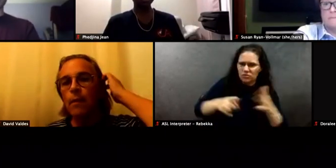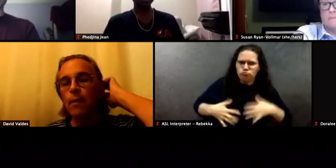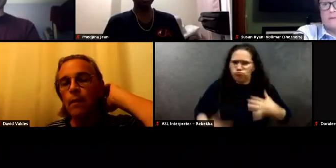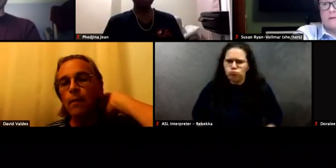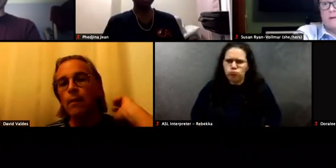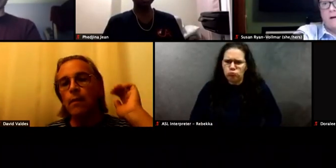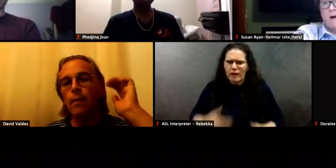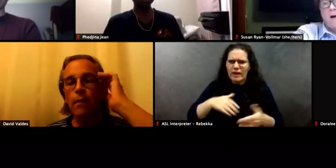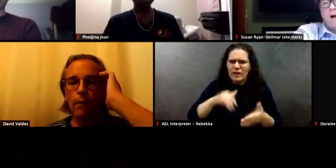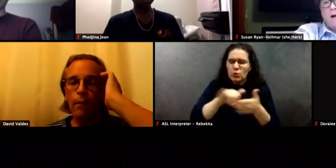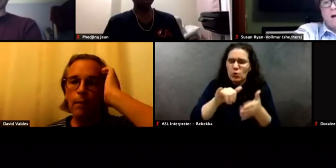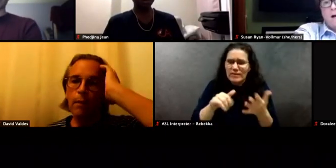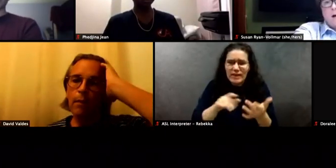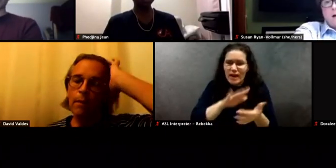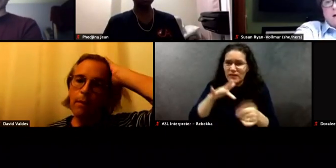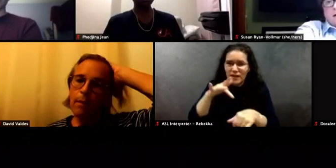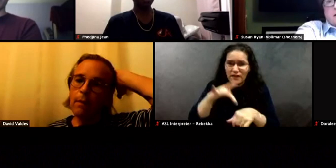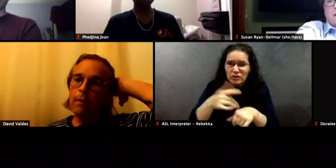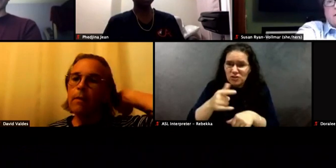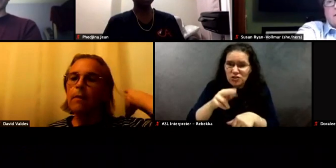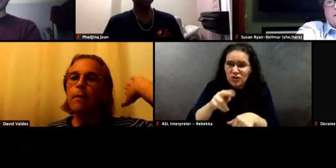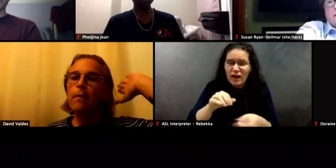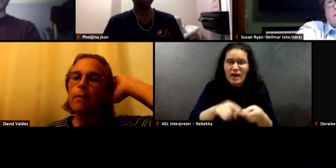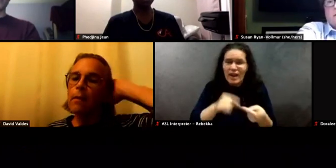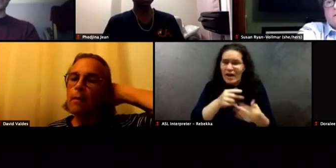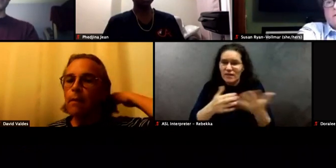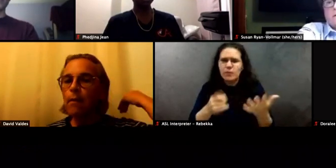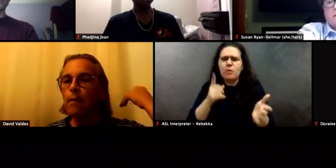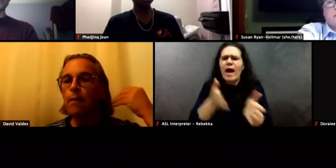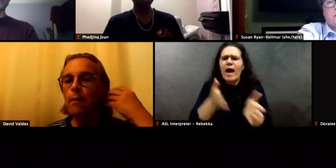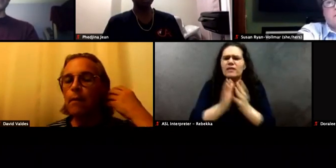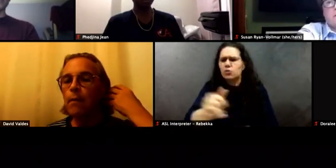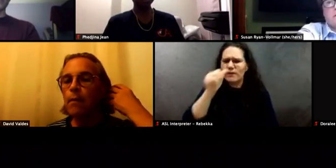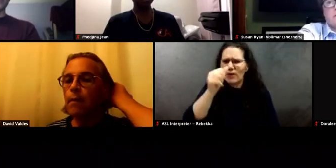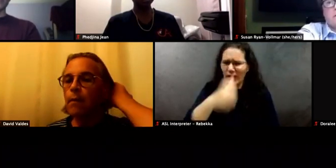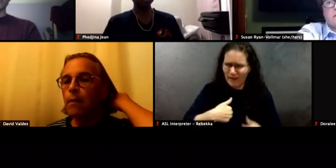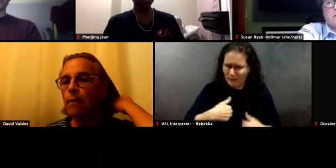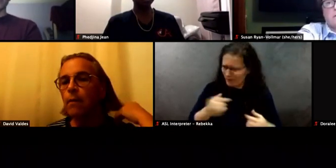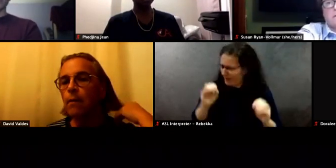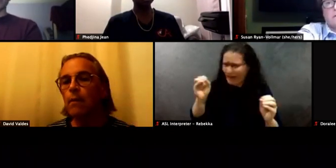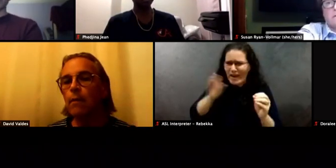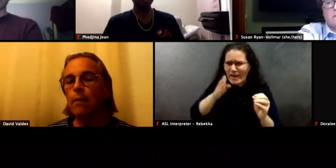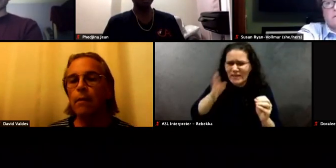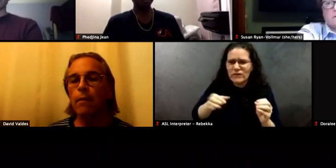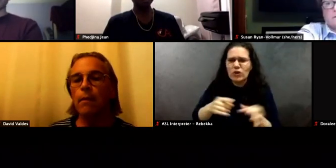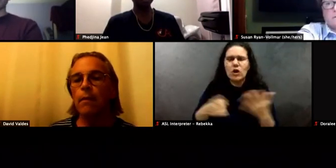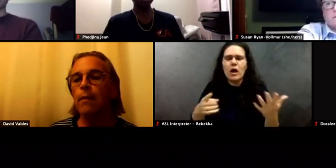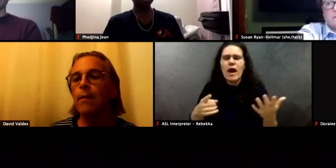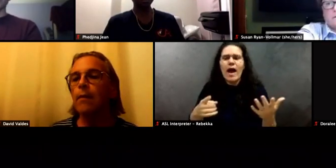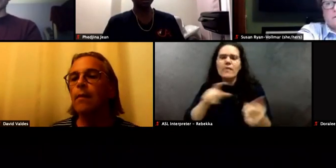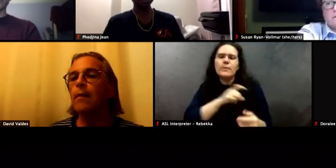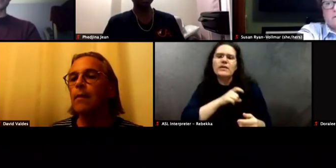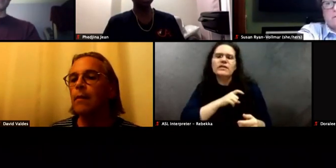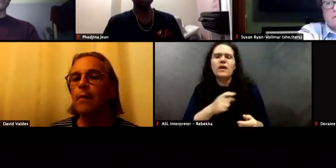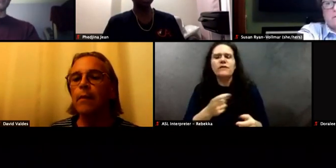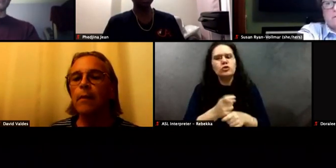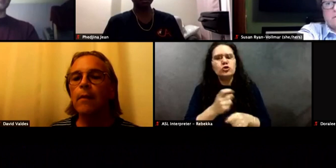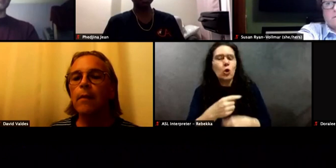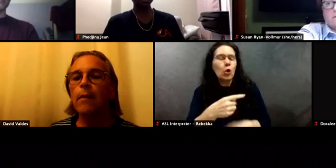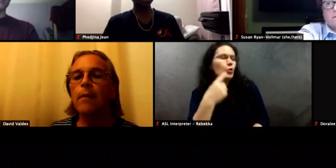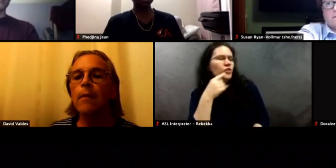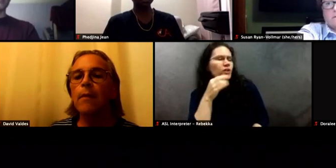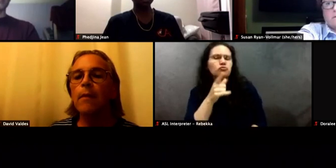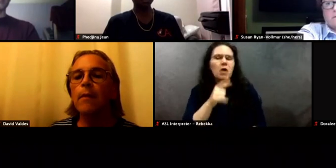I've never even seen cocaine or anything. So I've been checked for this stuff just because for what? And the police officers joke about it. think it's funny. They're like, yeah, what you got? What you got? Left